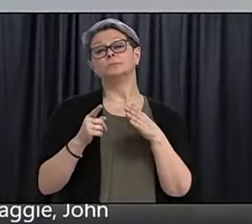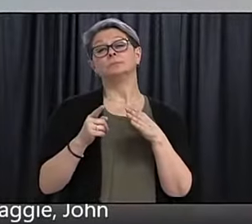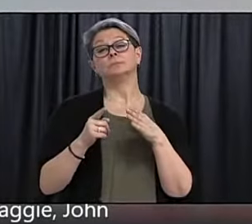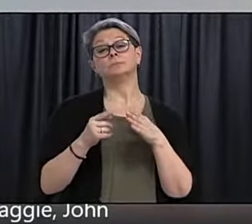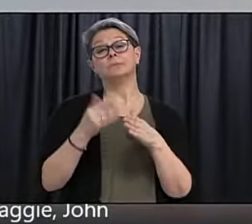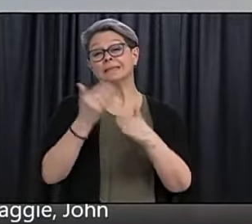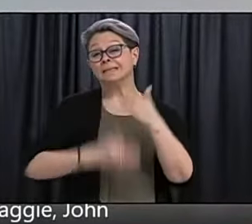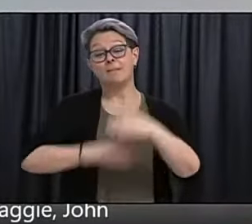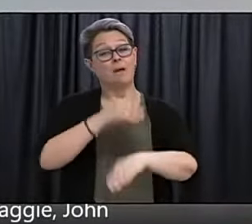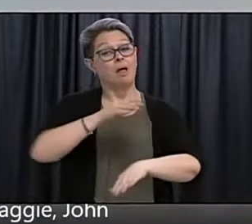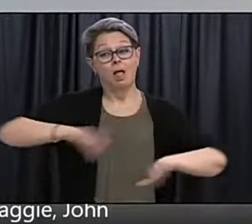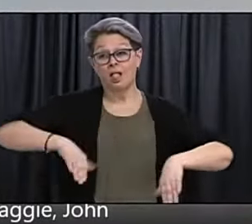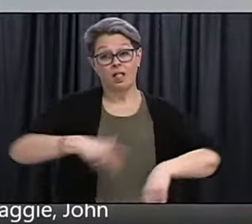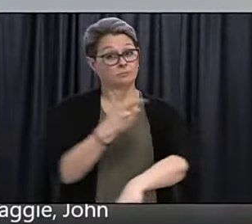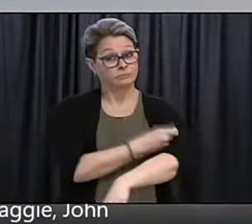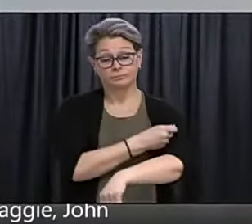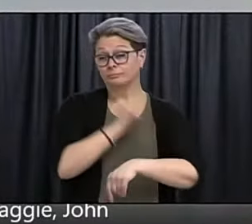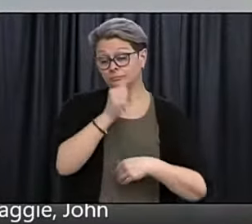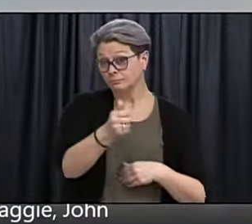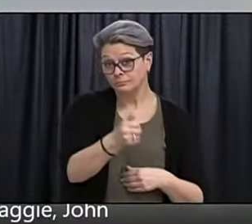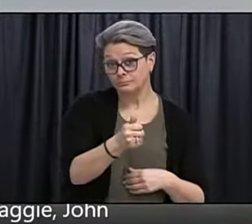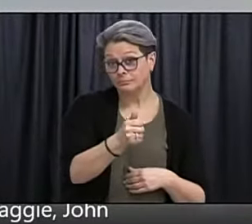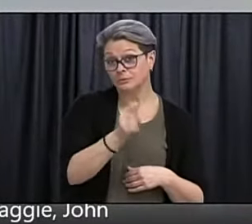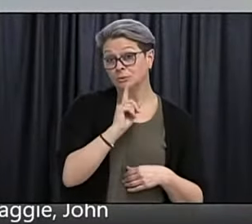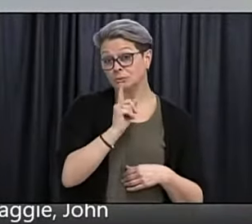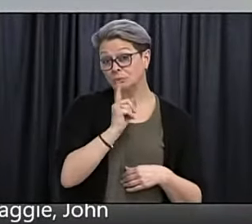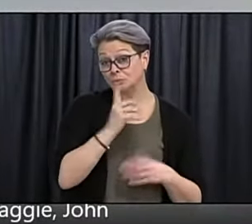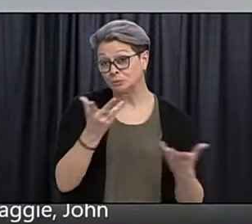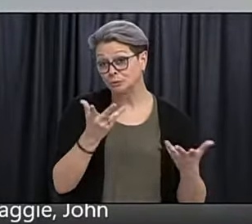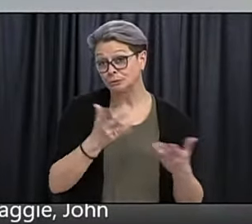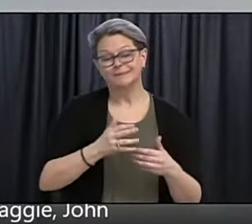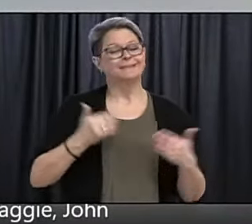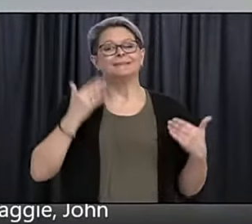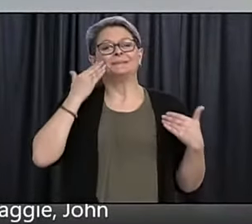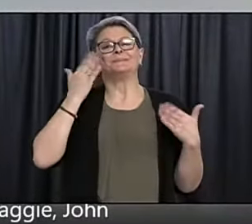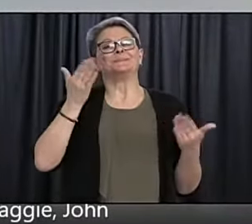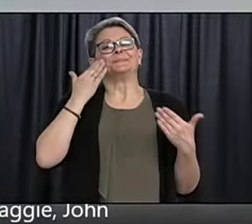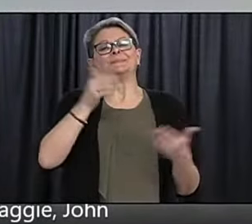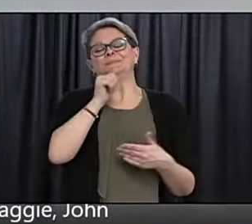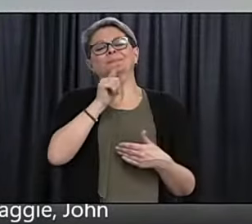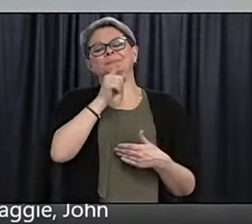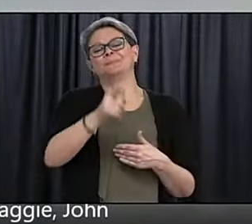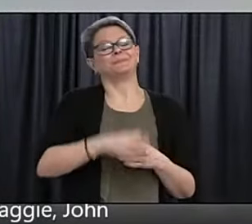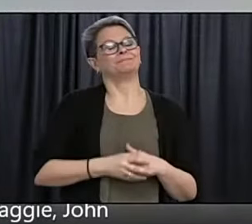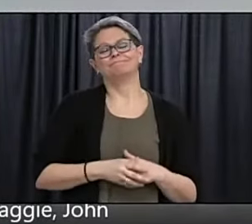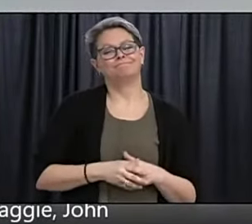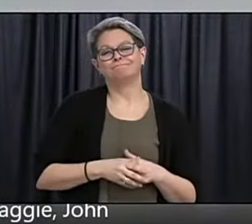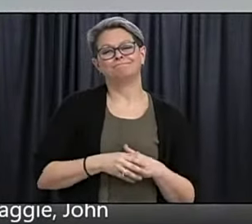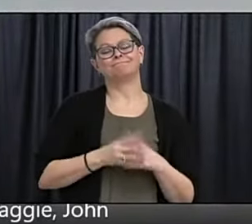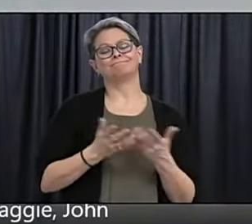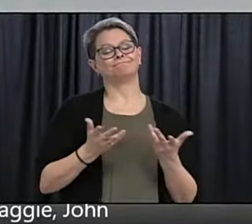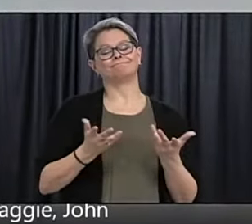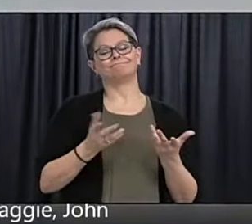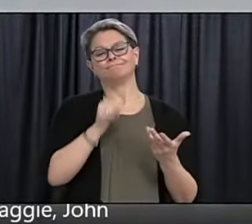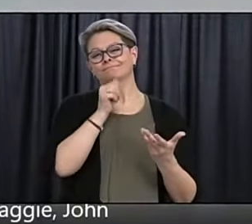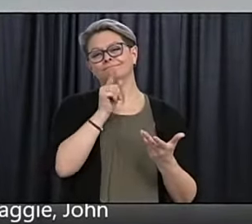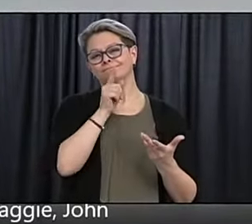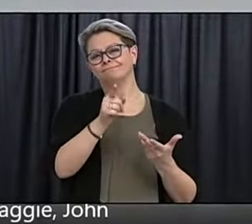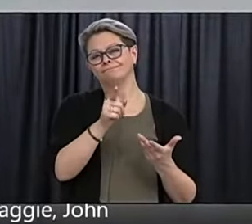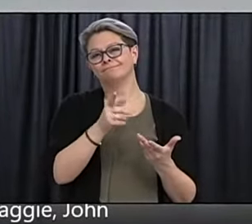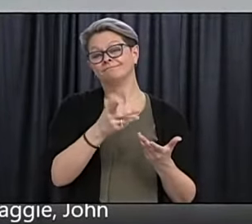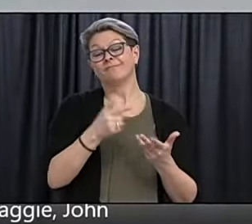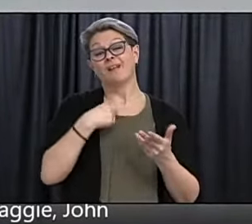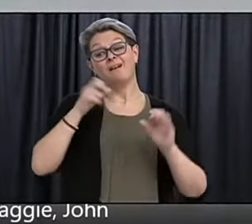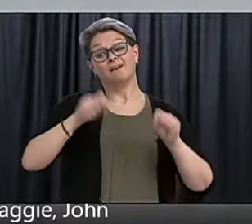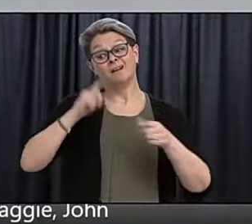are actually paper-based, which is one of the reasons there's always that lag between doses arriving and doses being delivered. Uh, but, uh, I could go